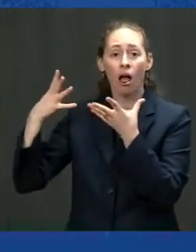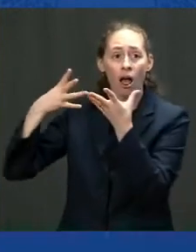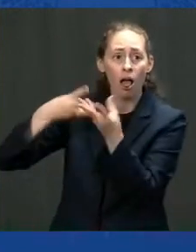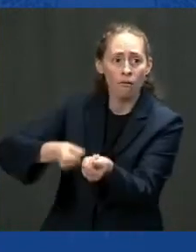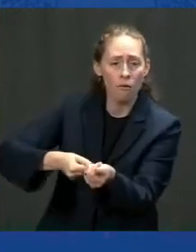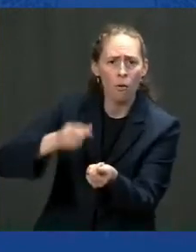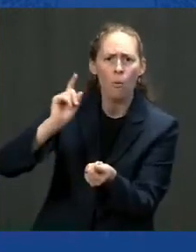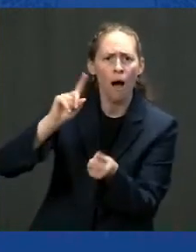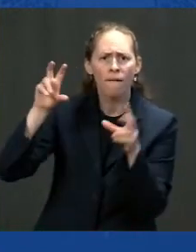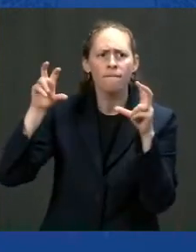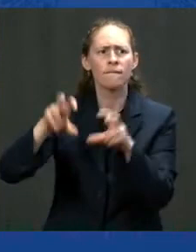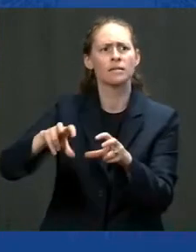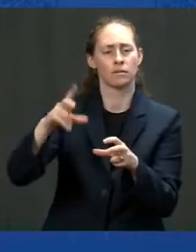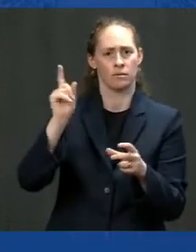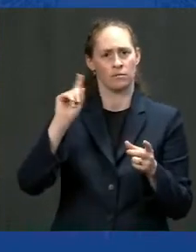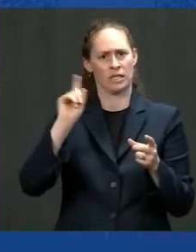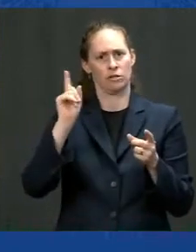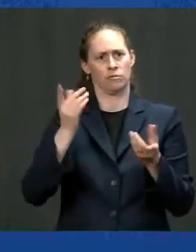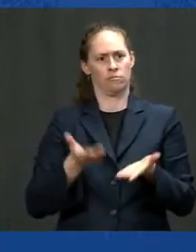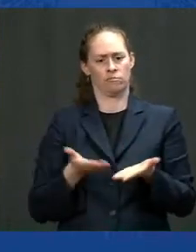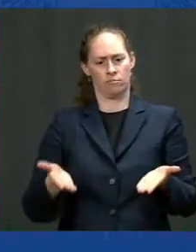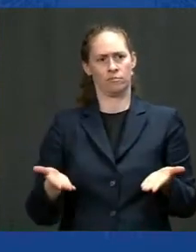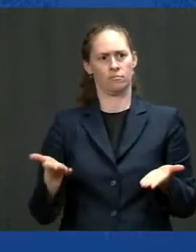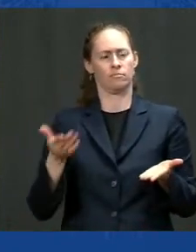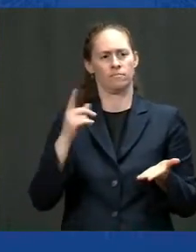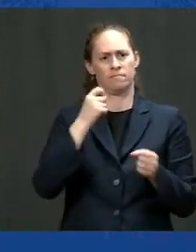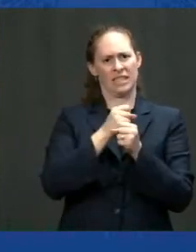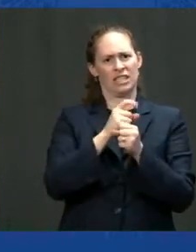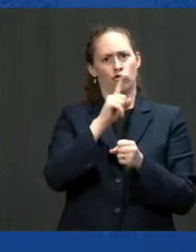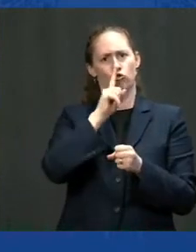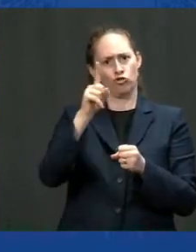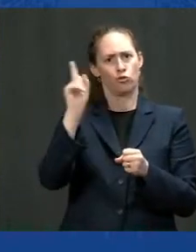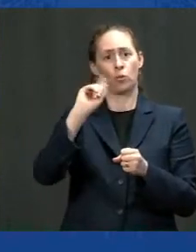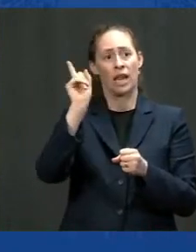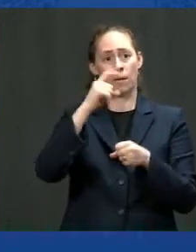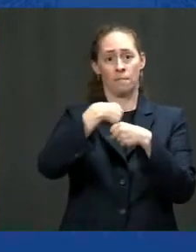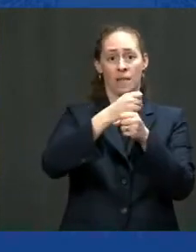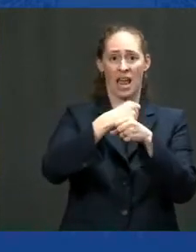goods that were built, purchased in America.